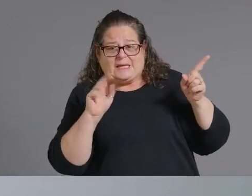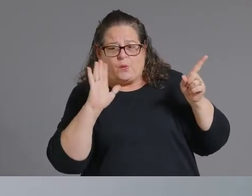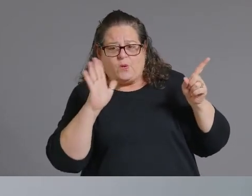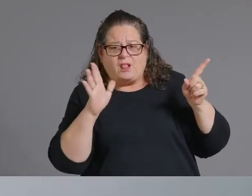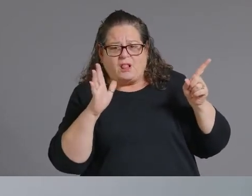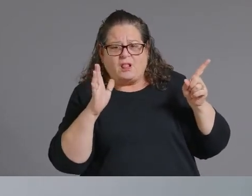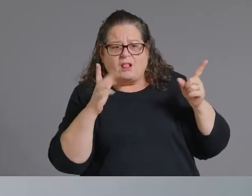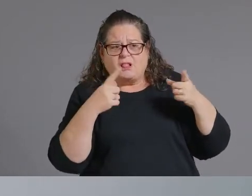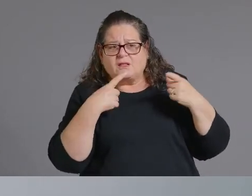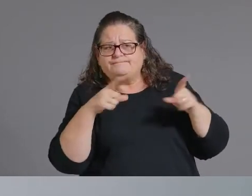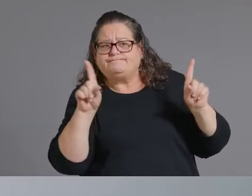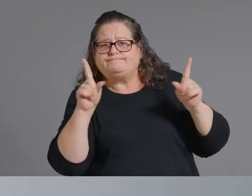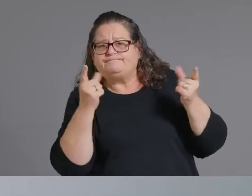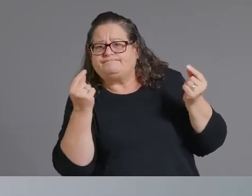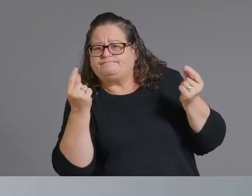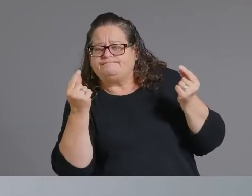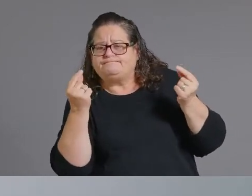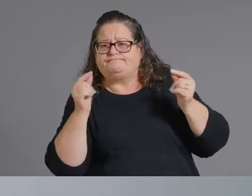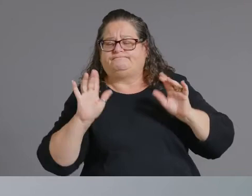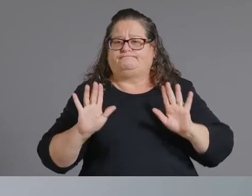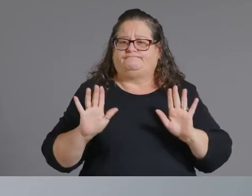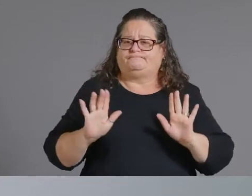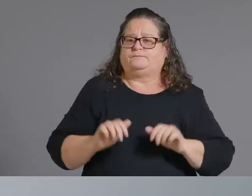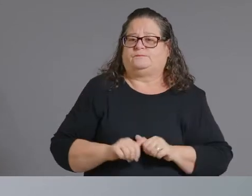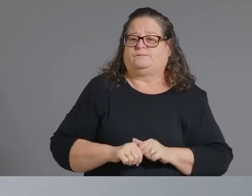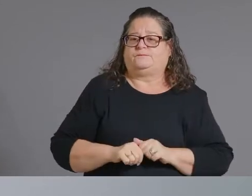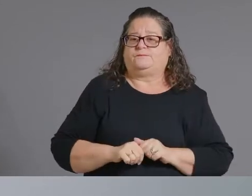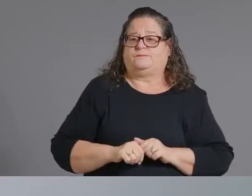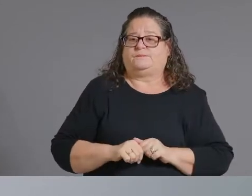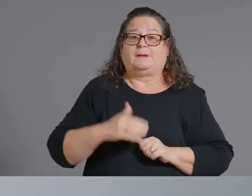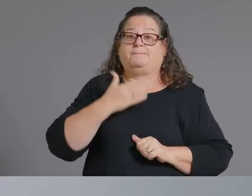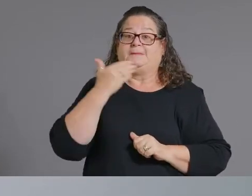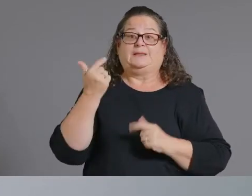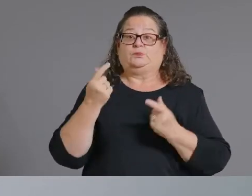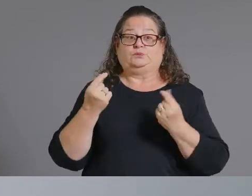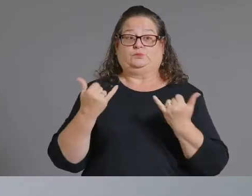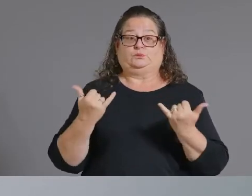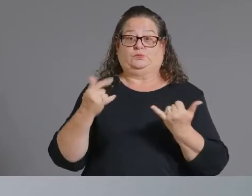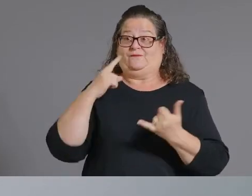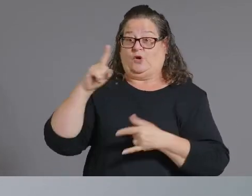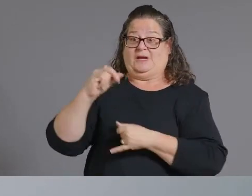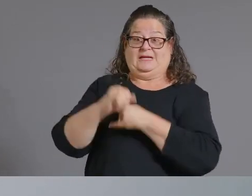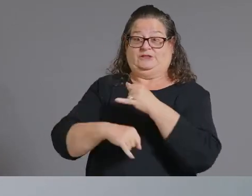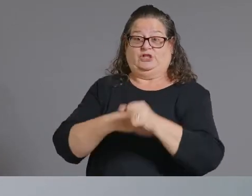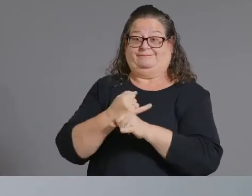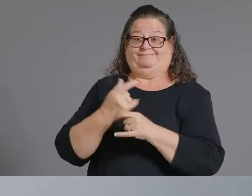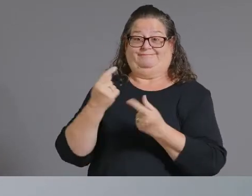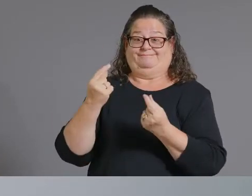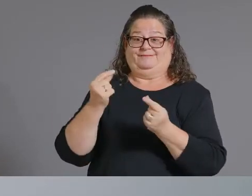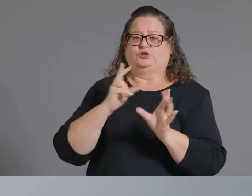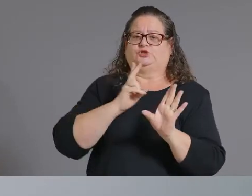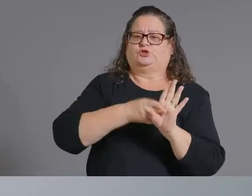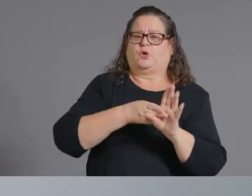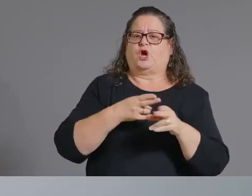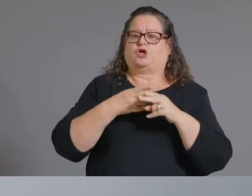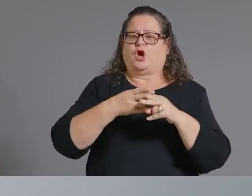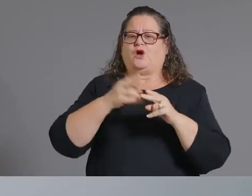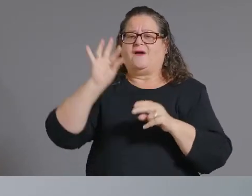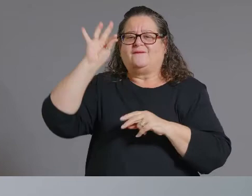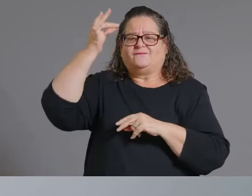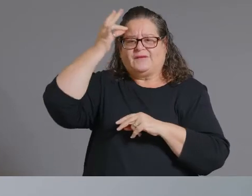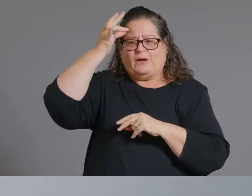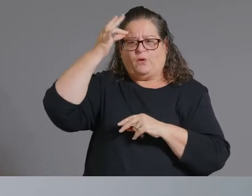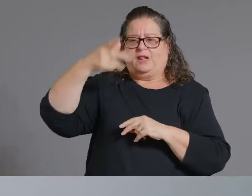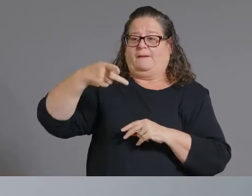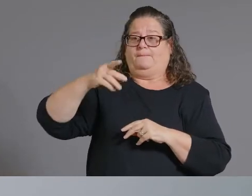vaccine internationally is to enroll um into the federal pool which arizona does donate uh doses